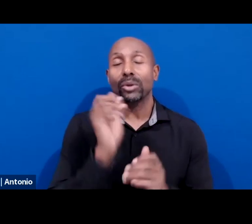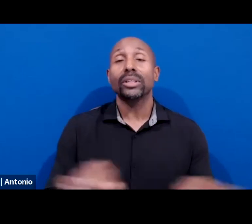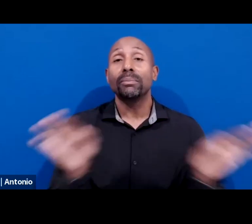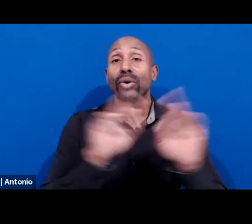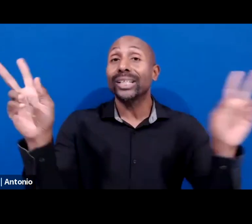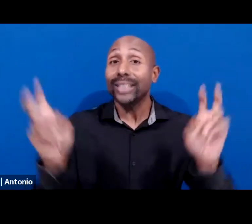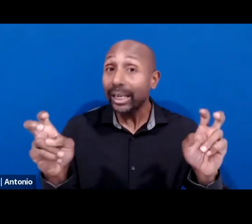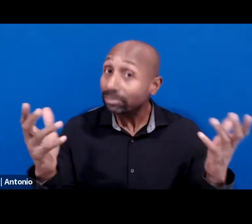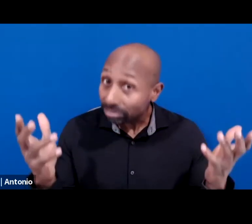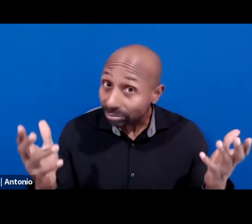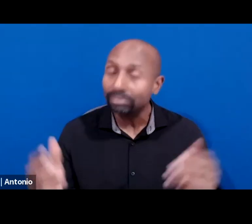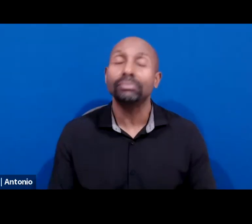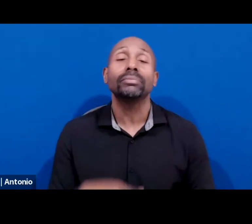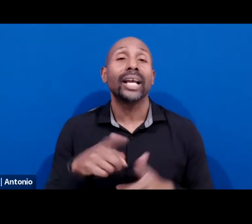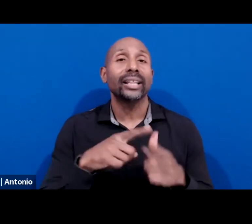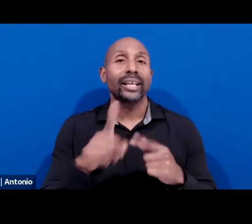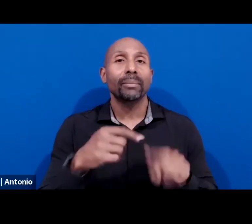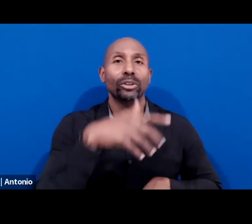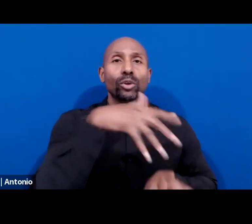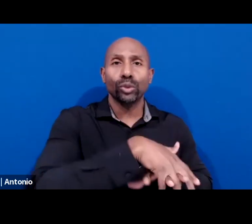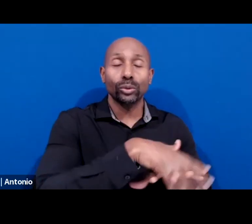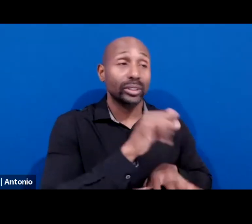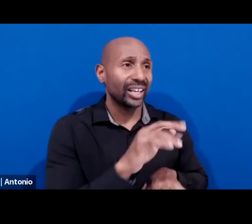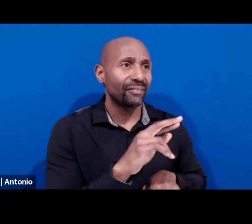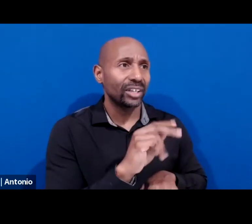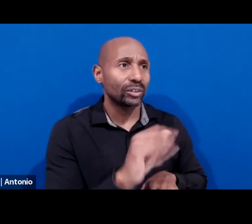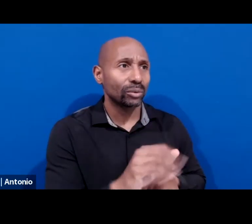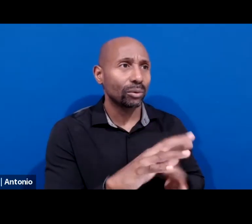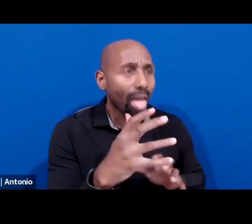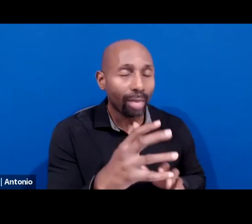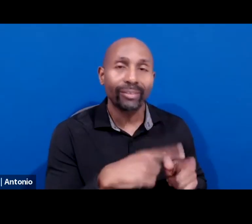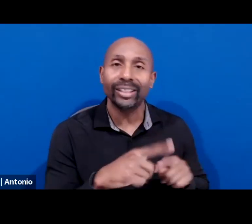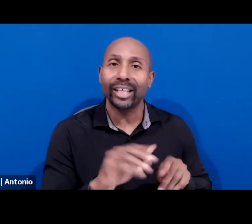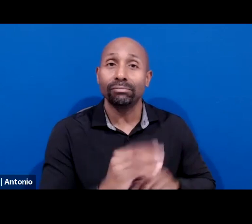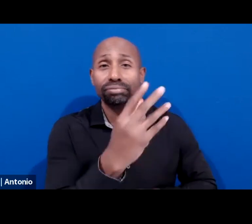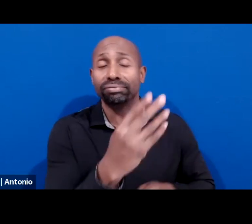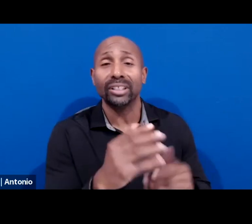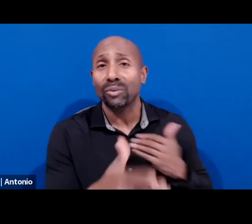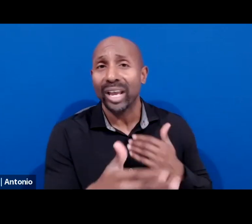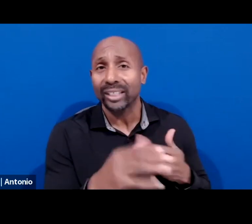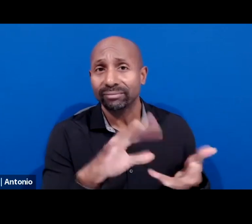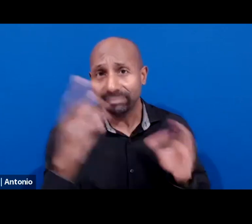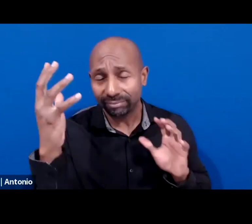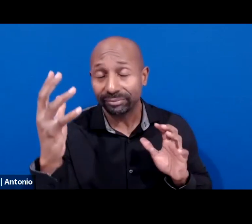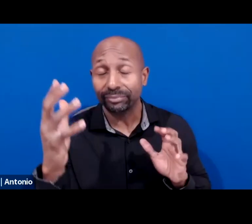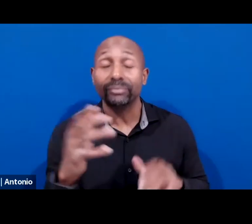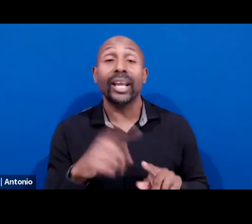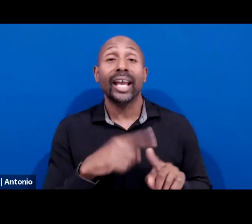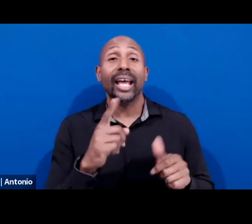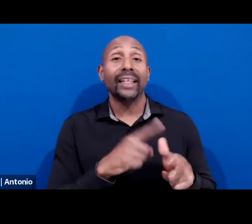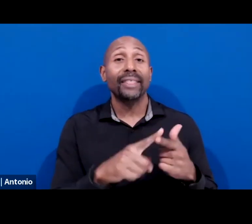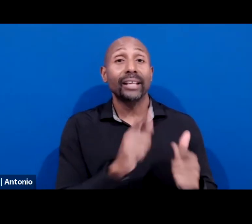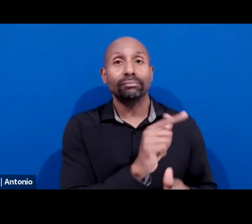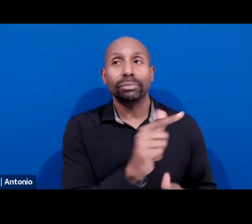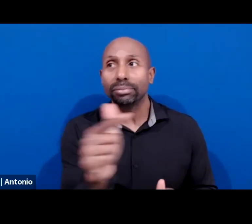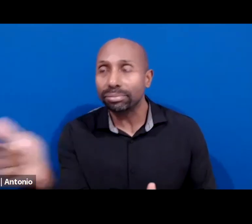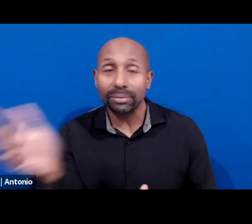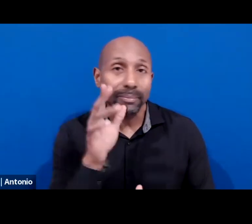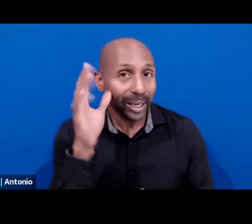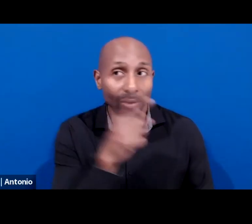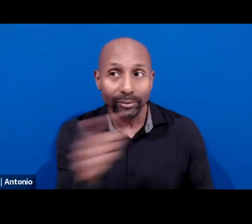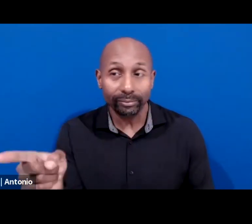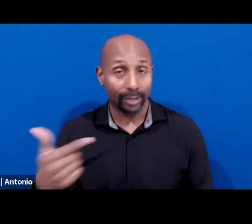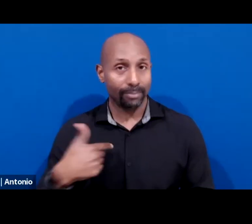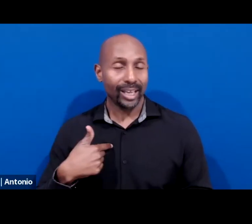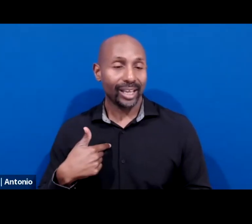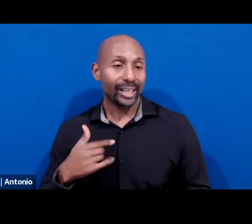and then about the roots. And if the roots are good, nothing else works. So, and then you heard each one of us as a parent. I also am a parent of a